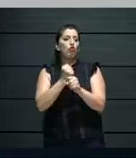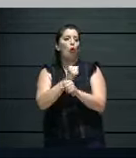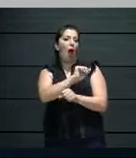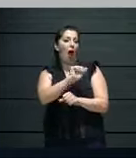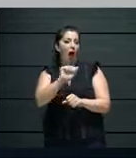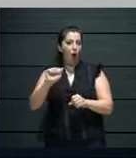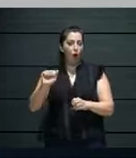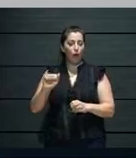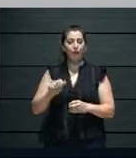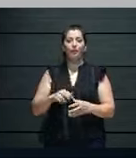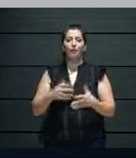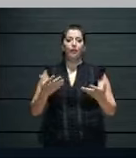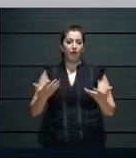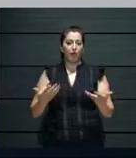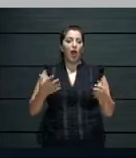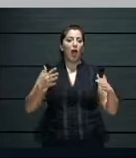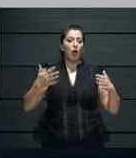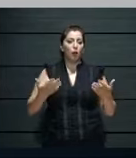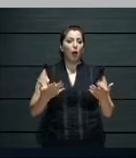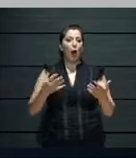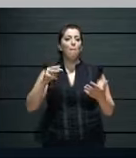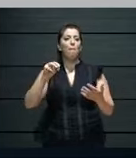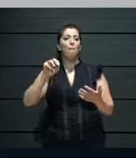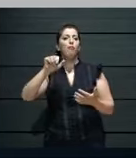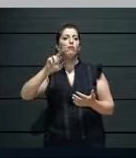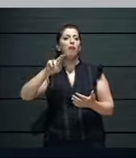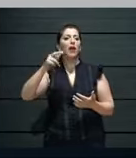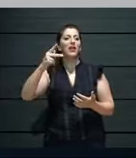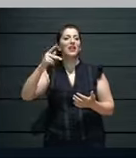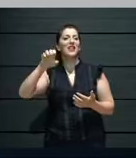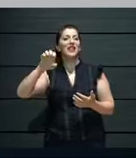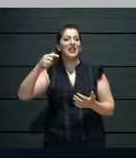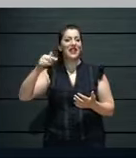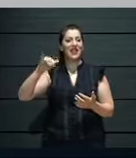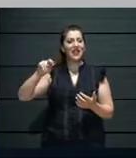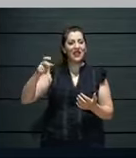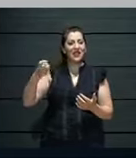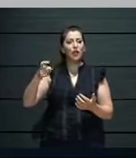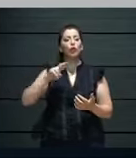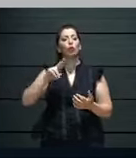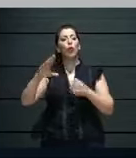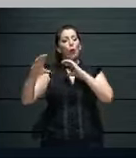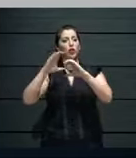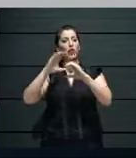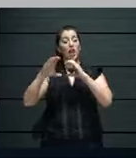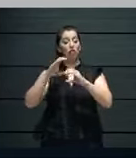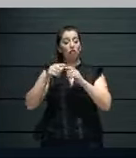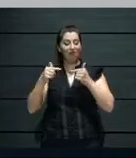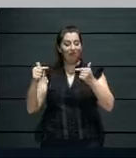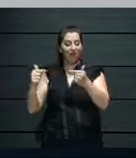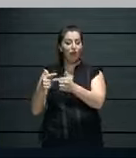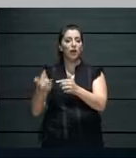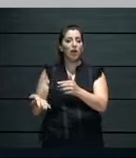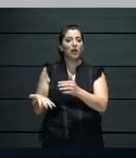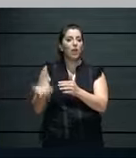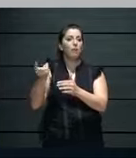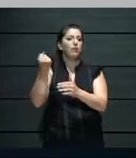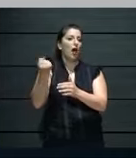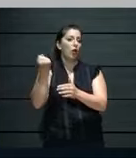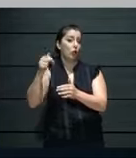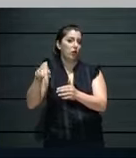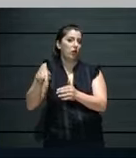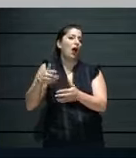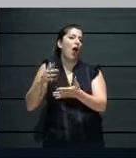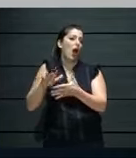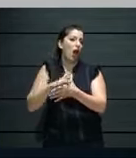we, we made the, the marketing and communications team much stronger. And that was the first, first, um, initiative we took. Um, definitely